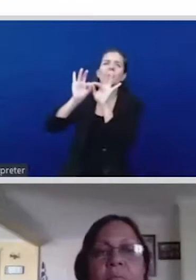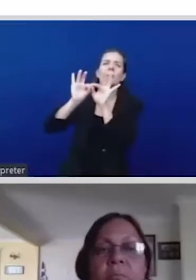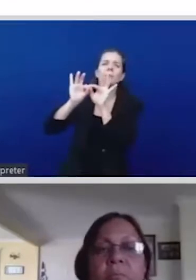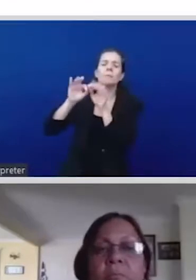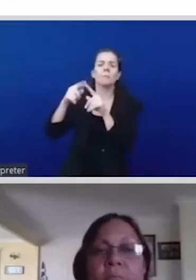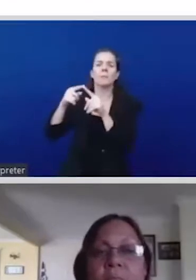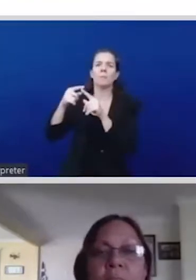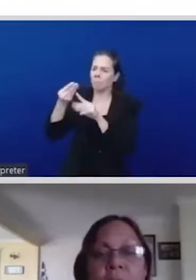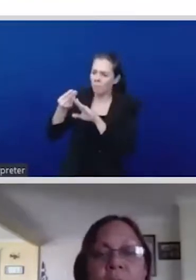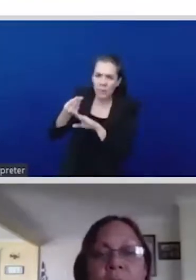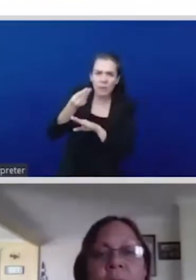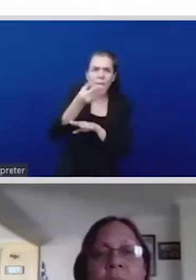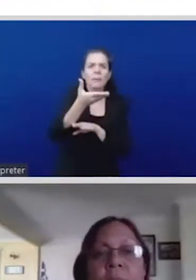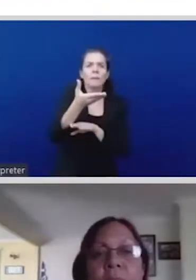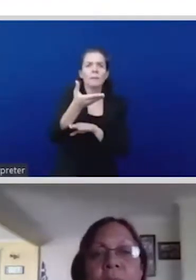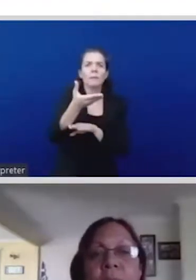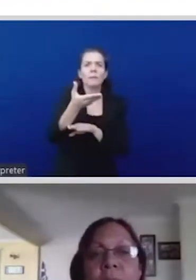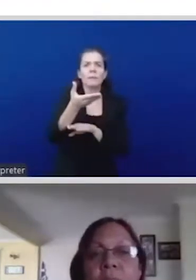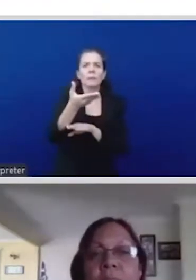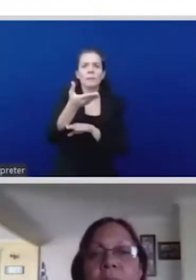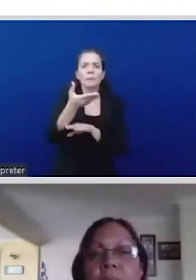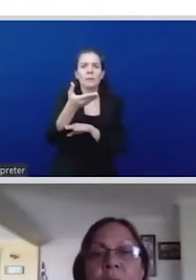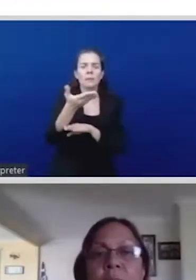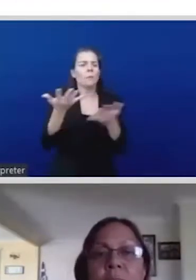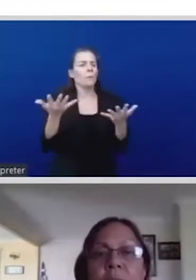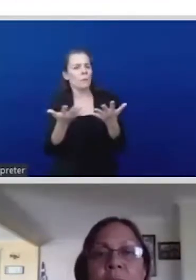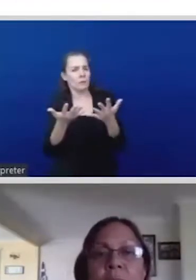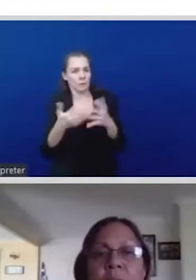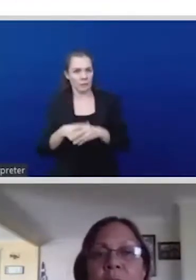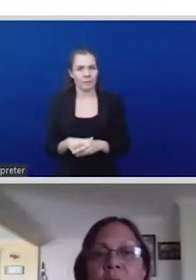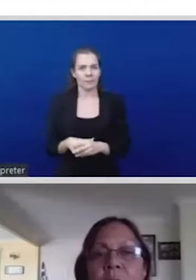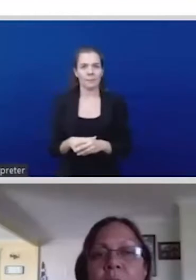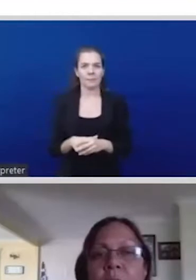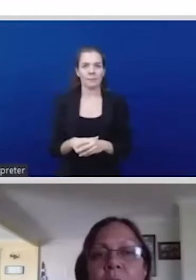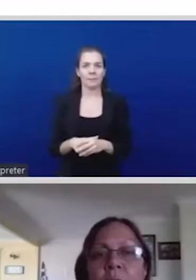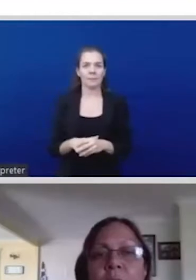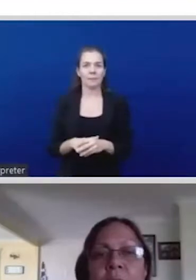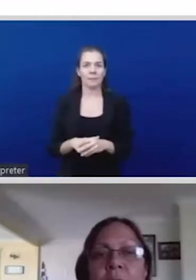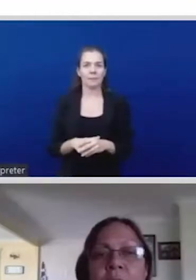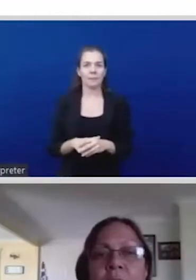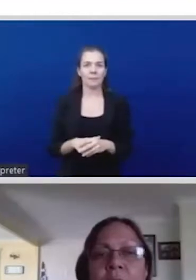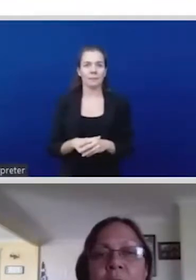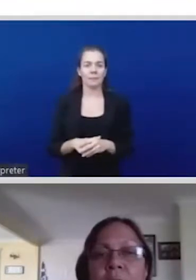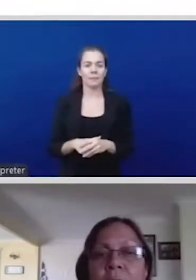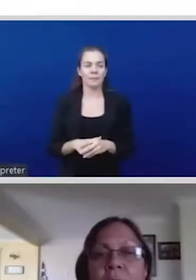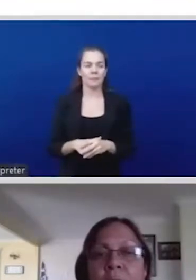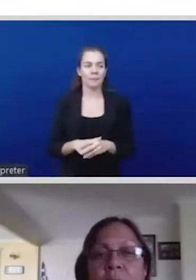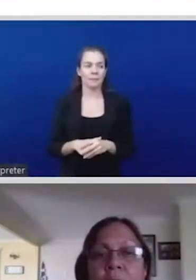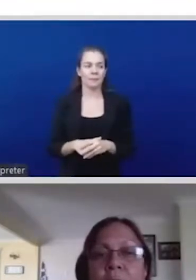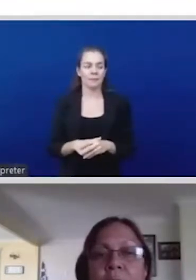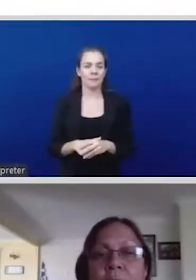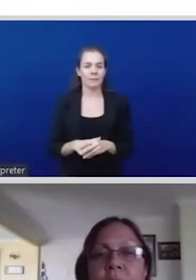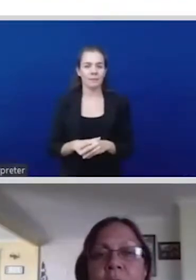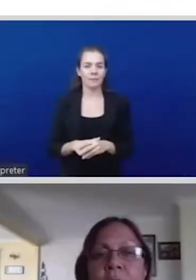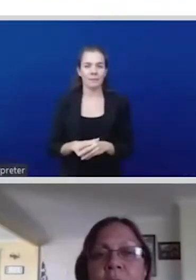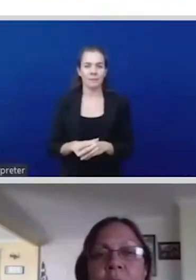of, or I can, yeah, I can ask Hayati or Mariama, who were the first speakers in this panel,